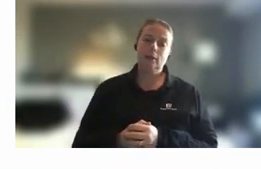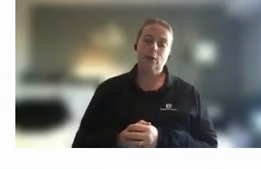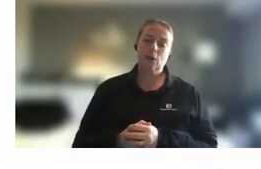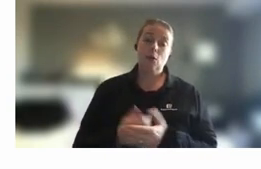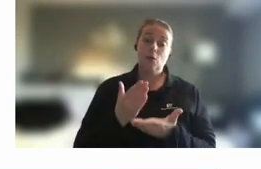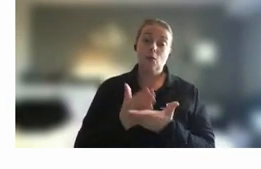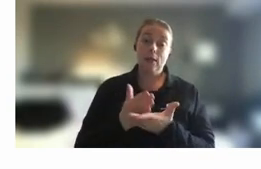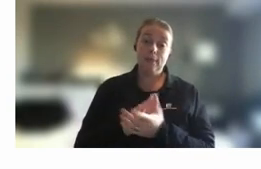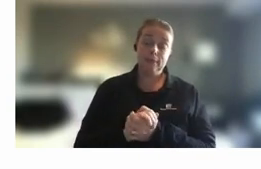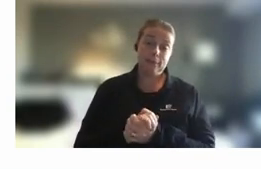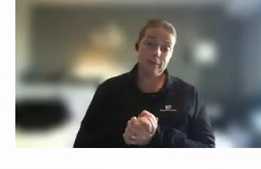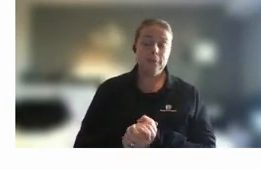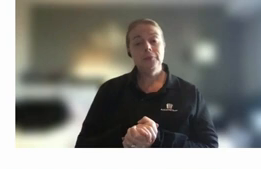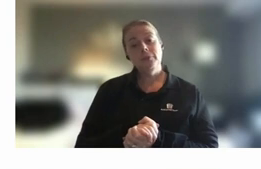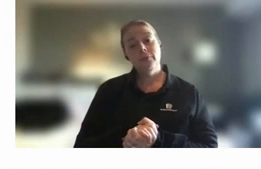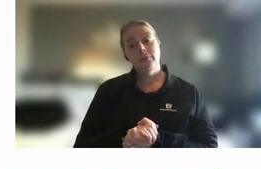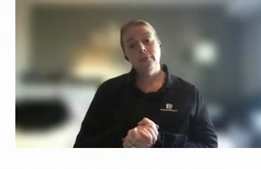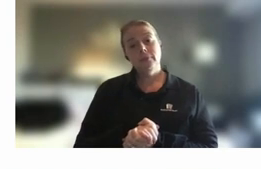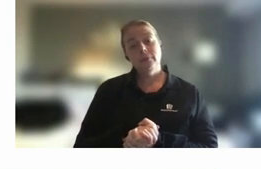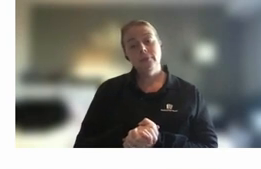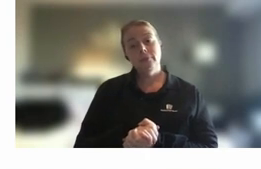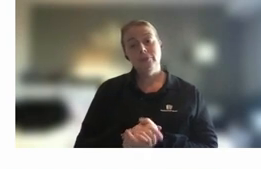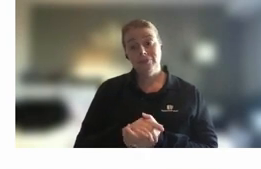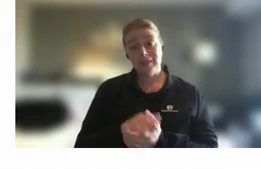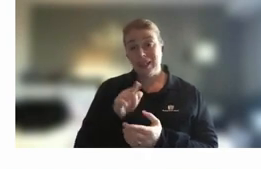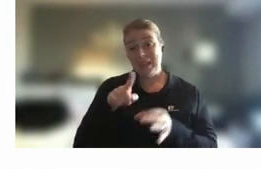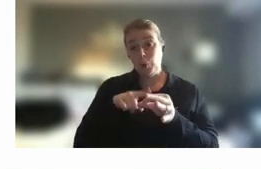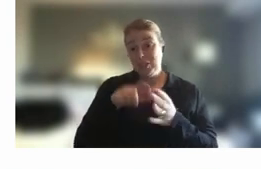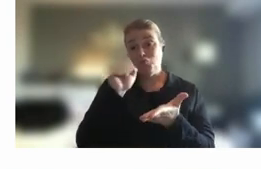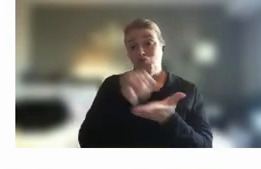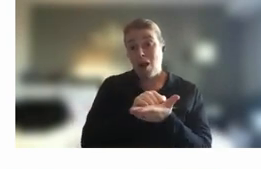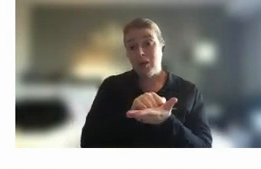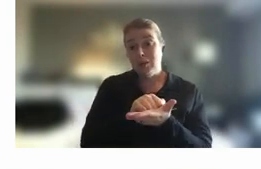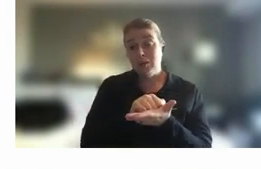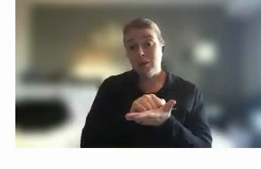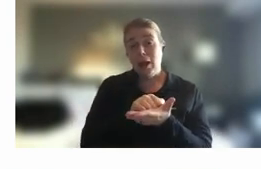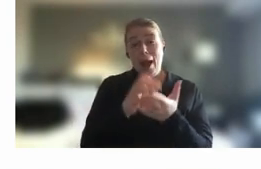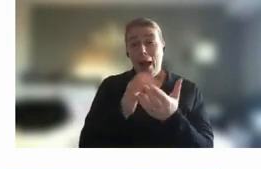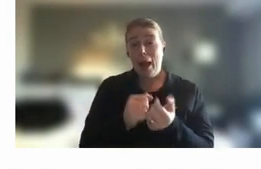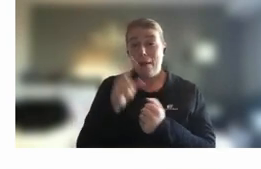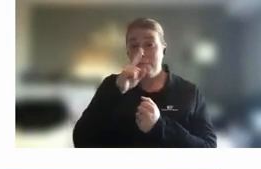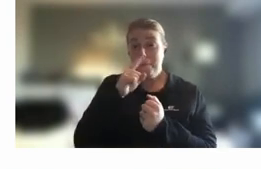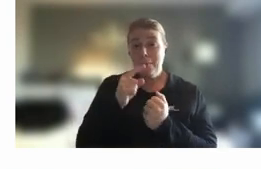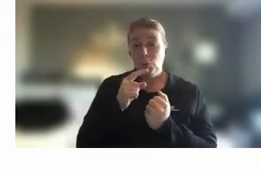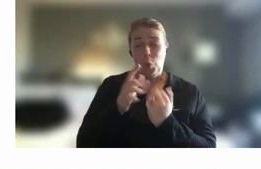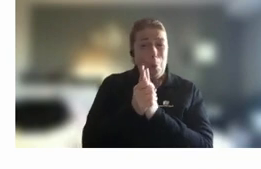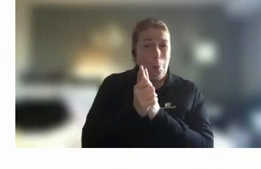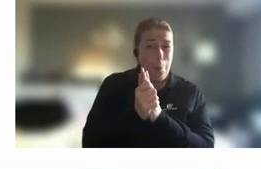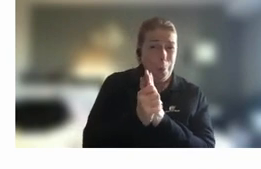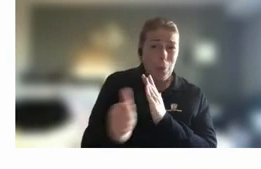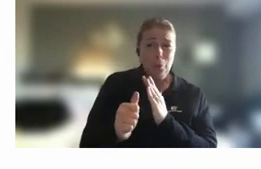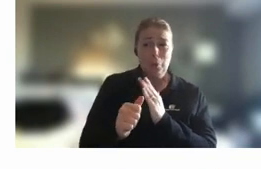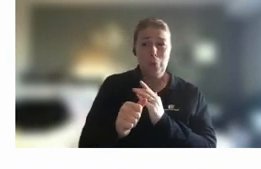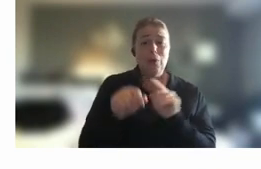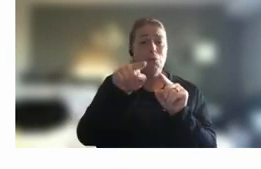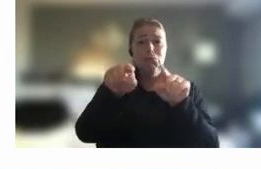is uh of course right that there are uh extremely talented people uh who are based in uh